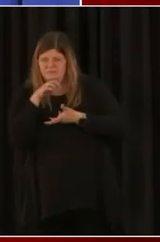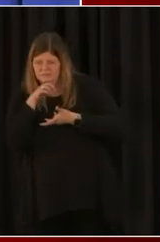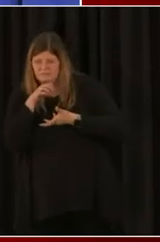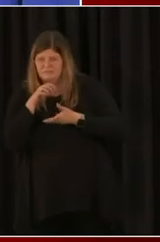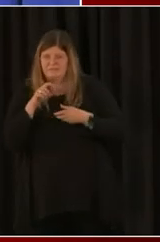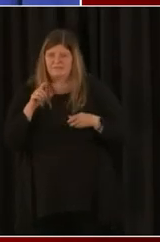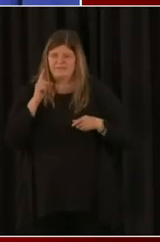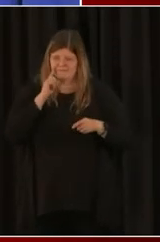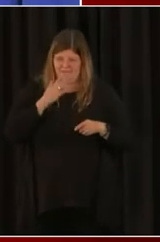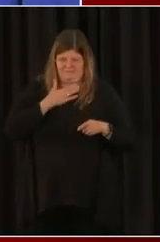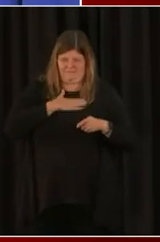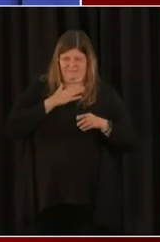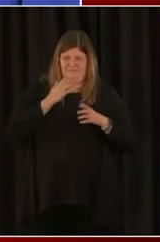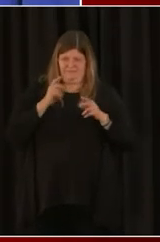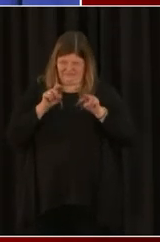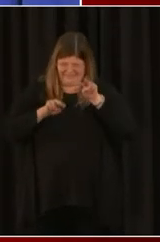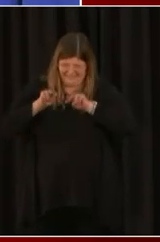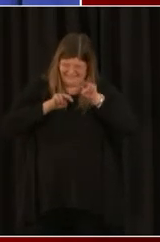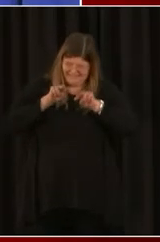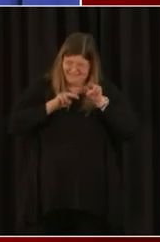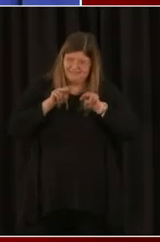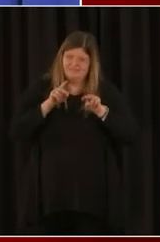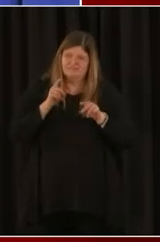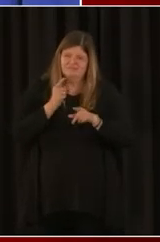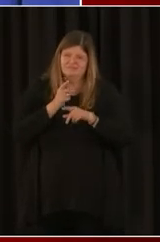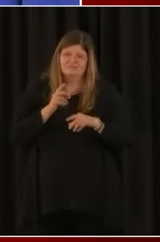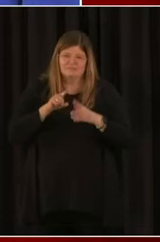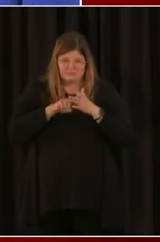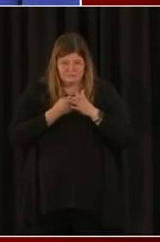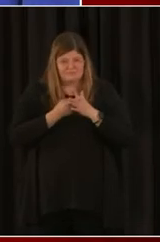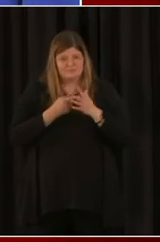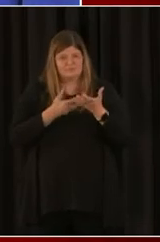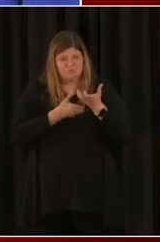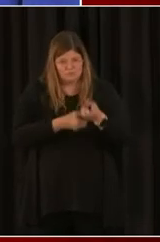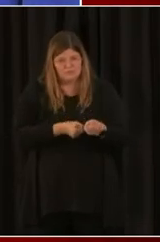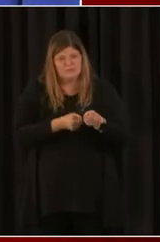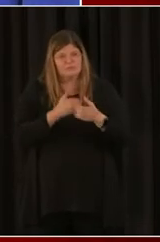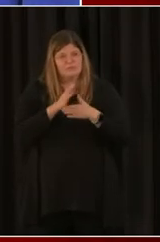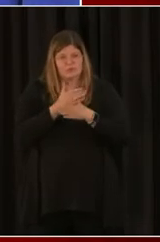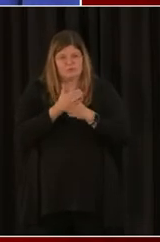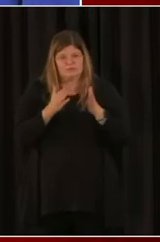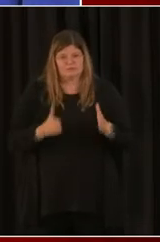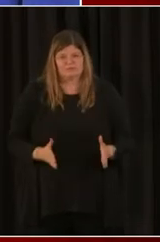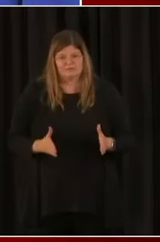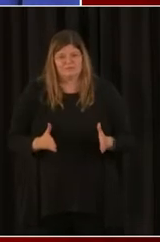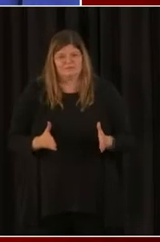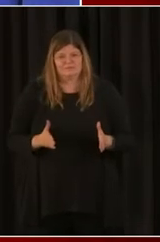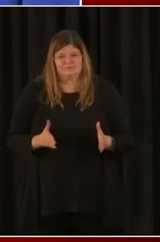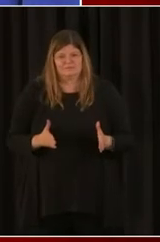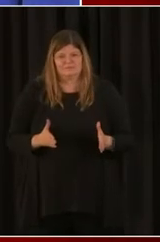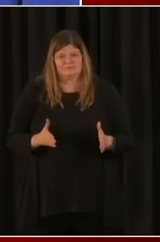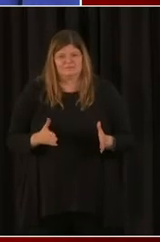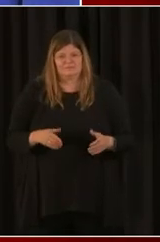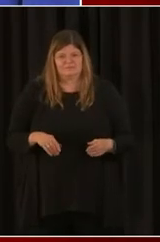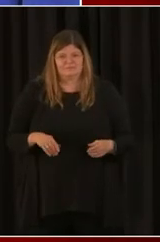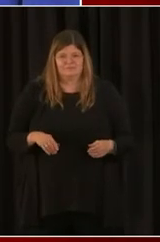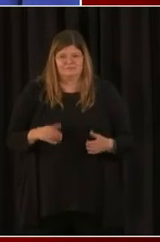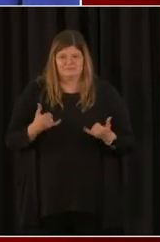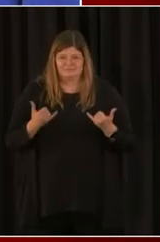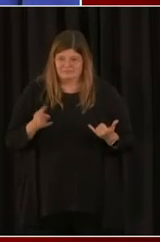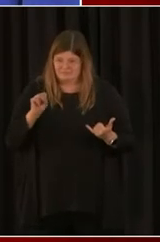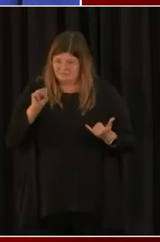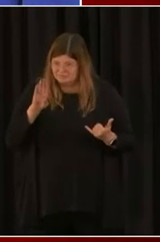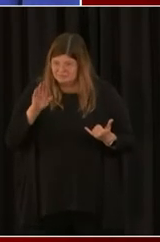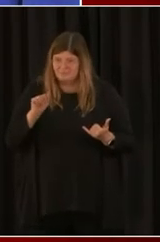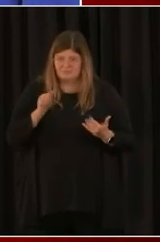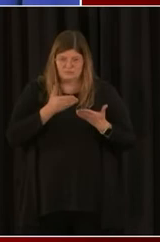reading through resources and starting with your trusted partners, first with the city resources and then resources that your bank may put